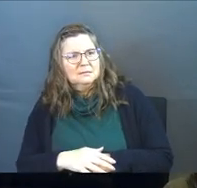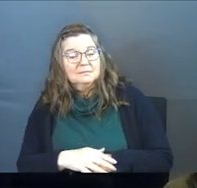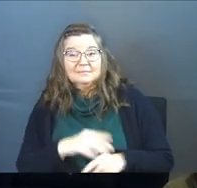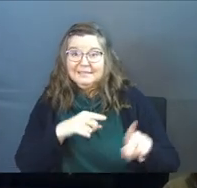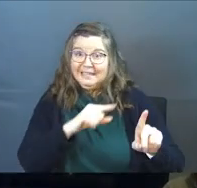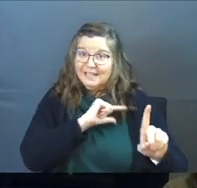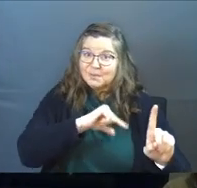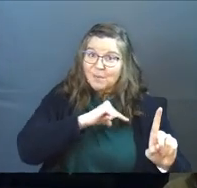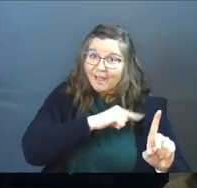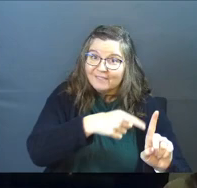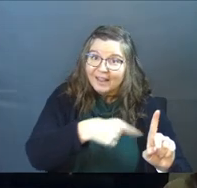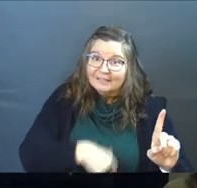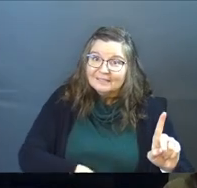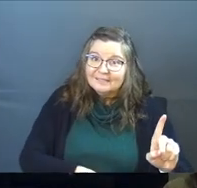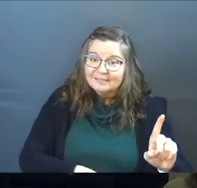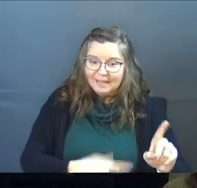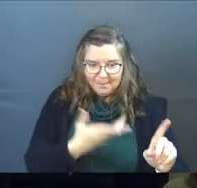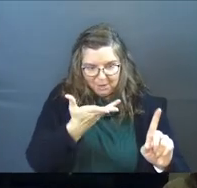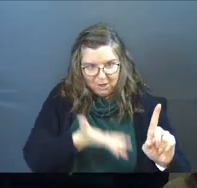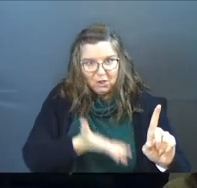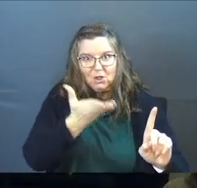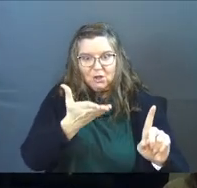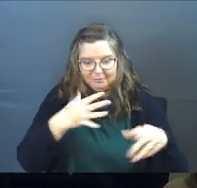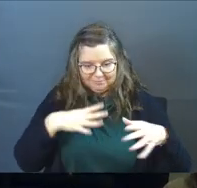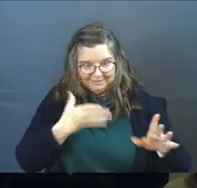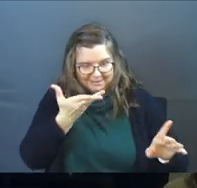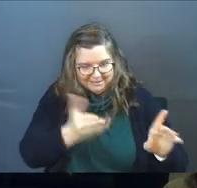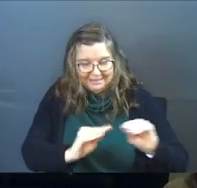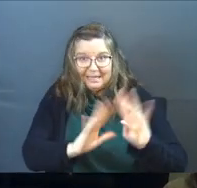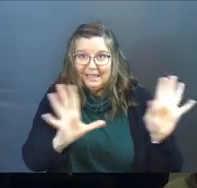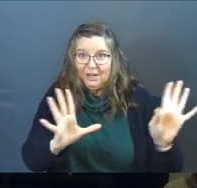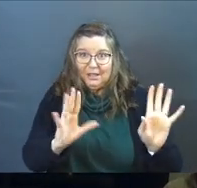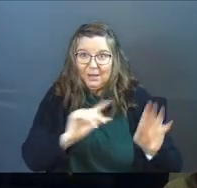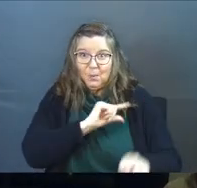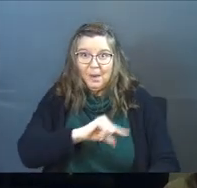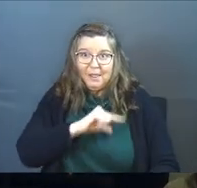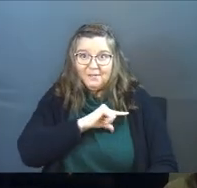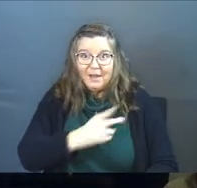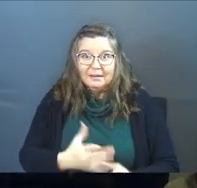He is qualified. I mean, look at his getup. He's clearly qualified.